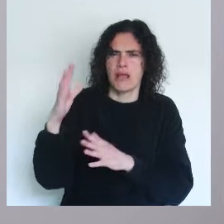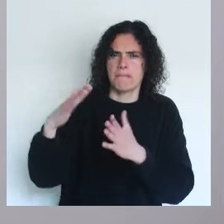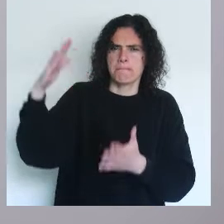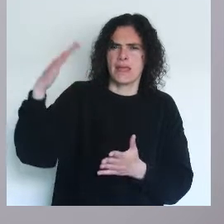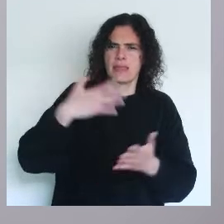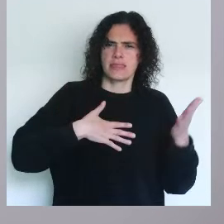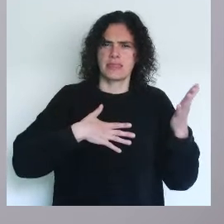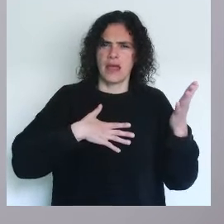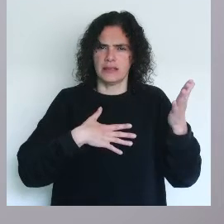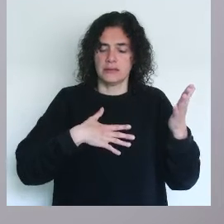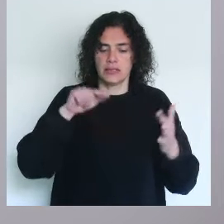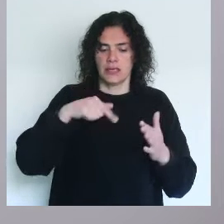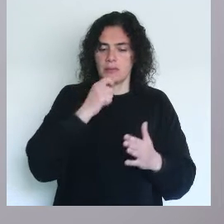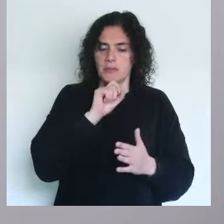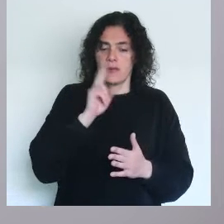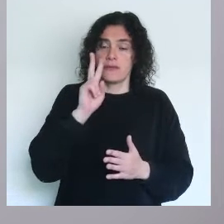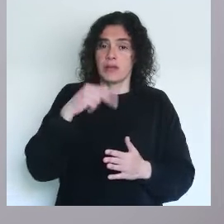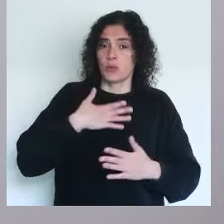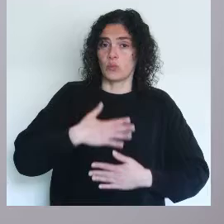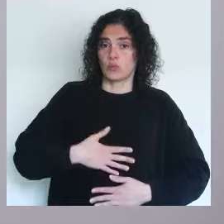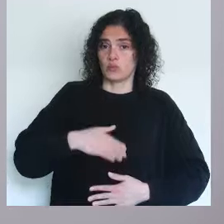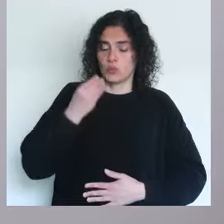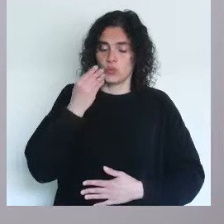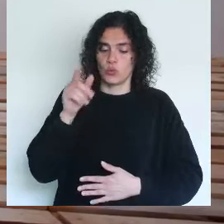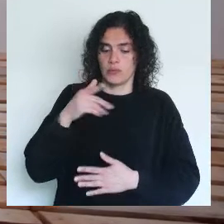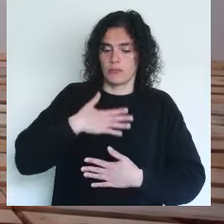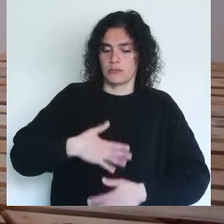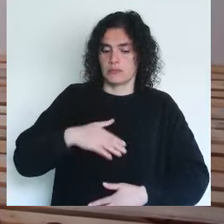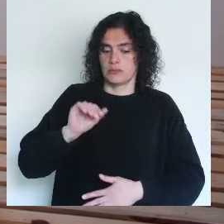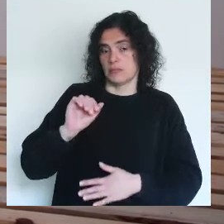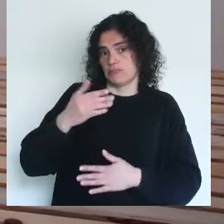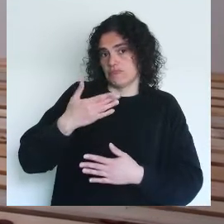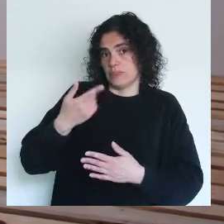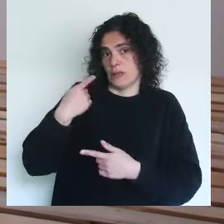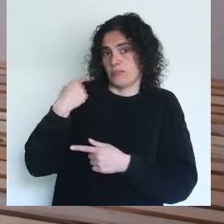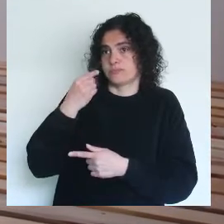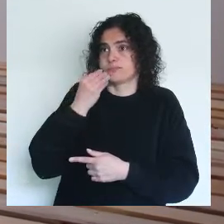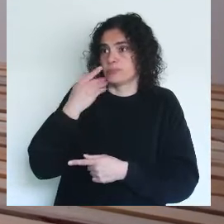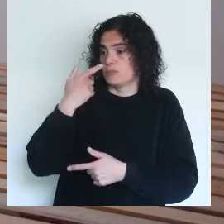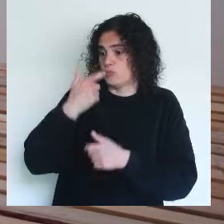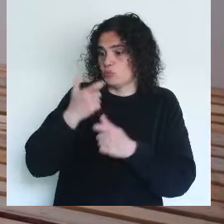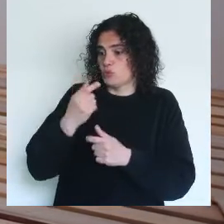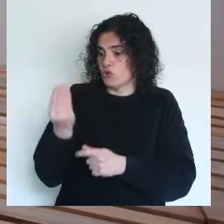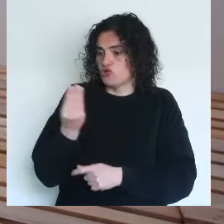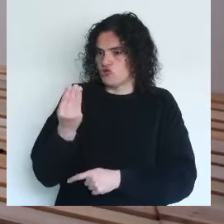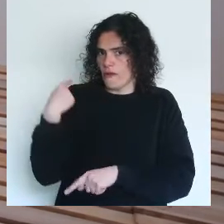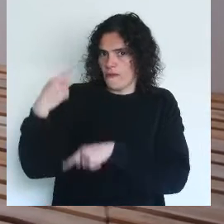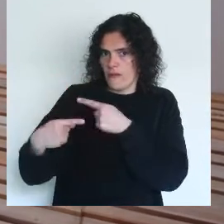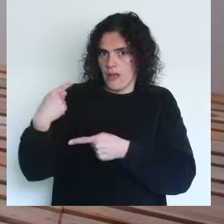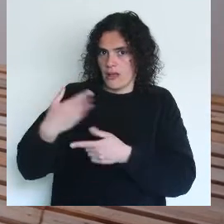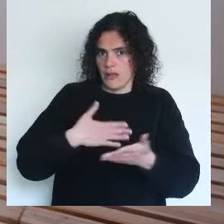dancer, and you can see the position of her body, this is a typical position of a young dancer,